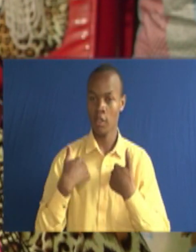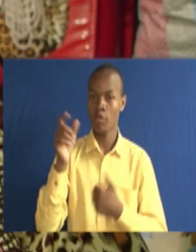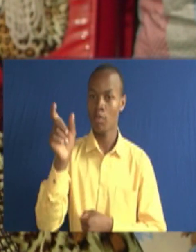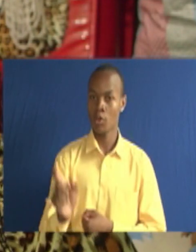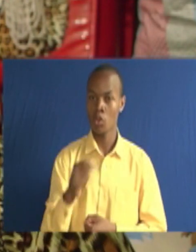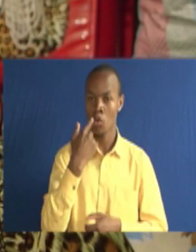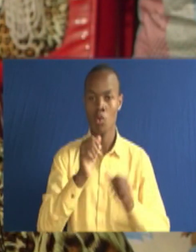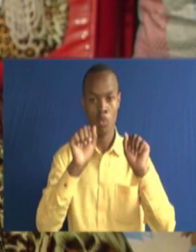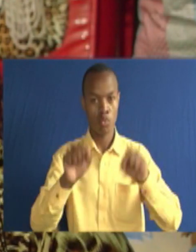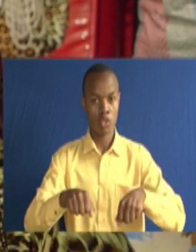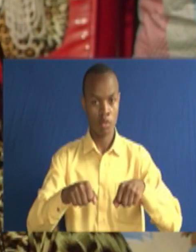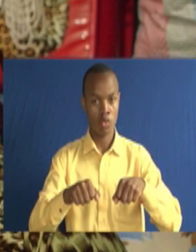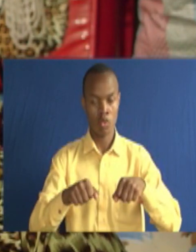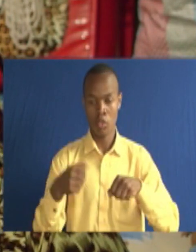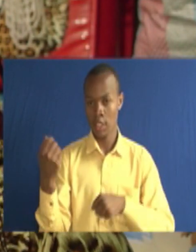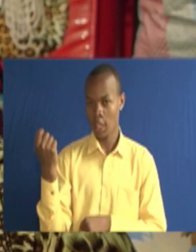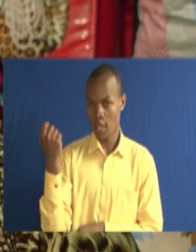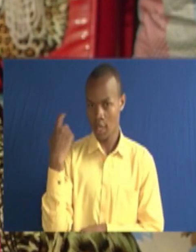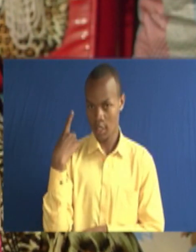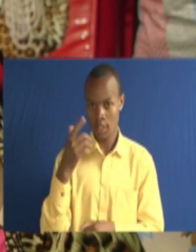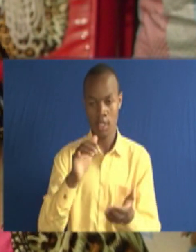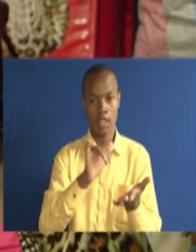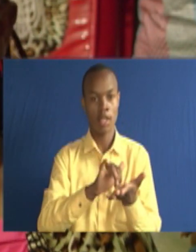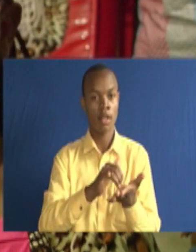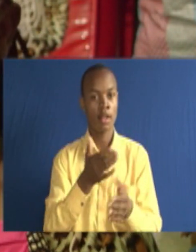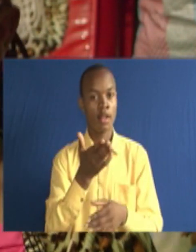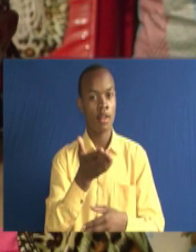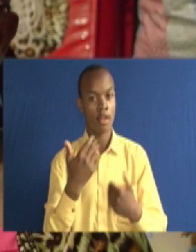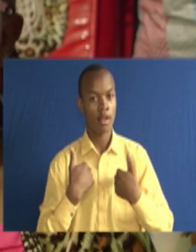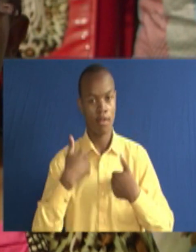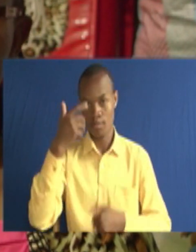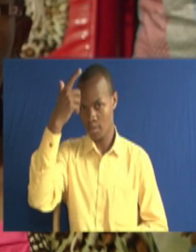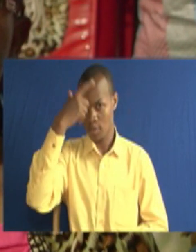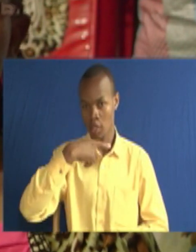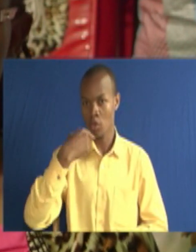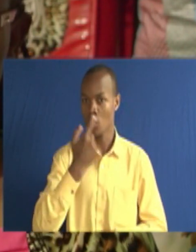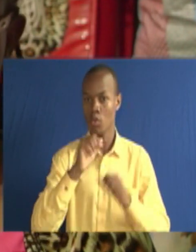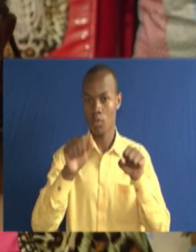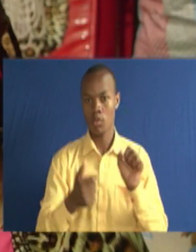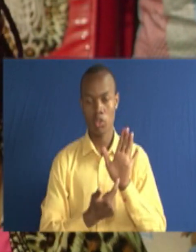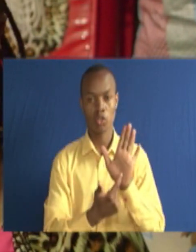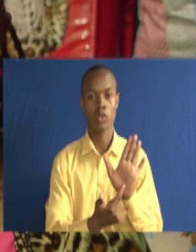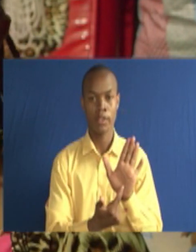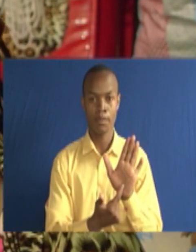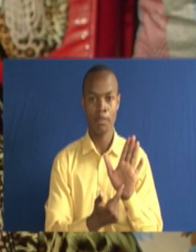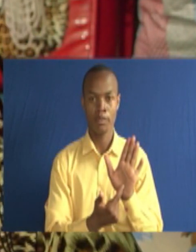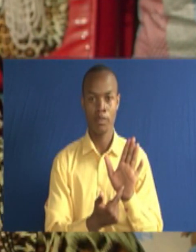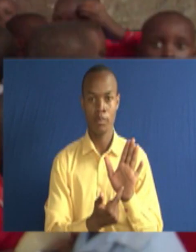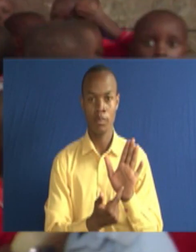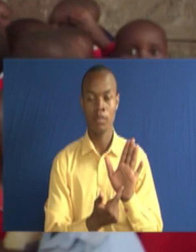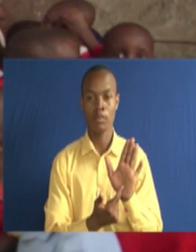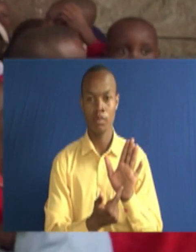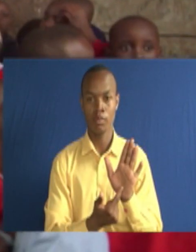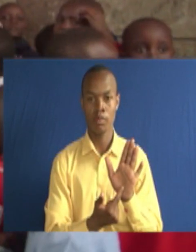anaelewa ya kwamba hapo kuna mtu ambaye akona disability kama hiyo